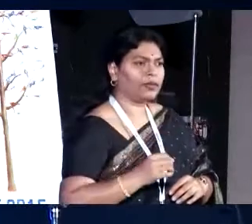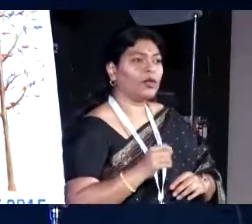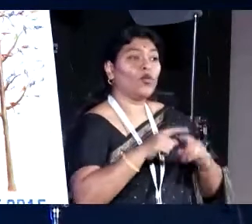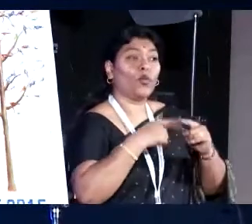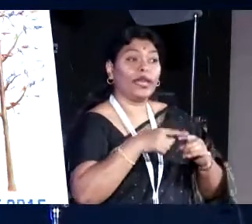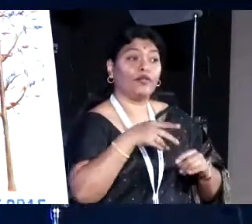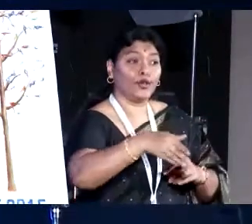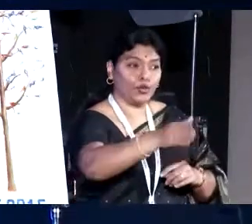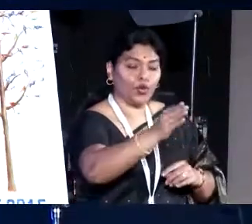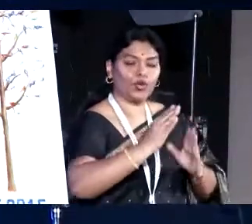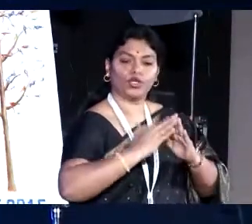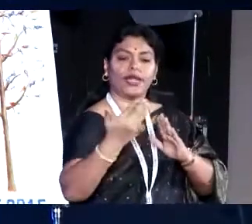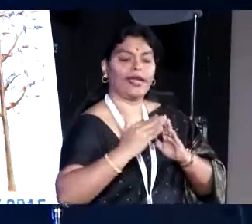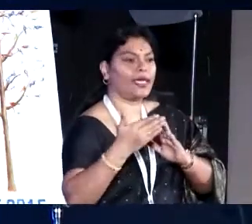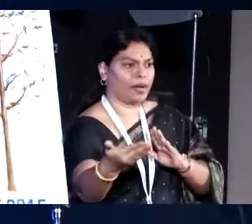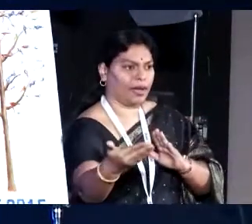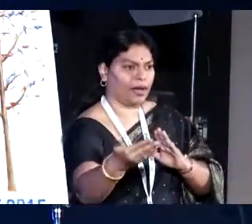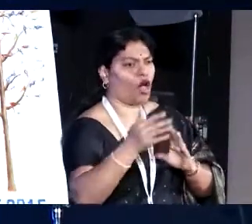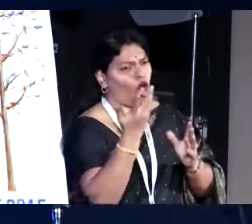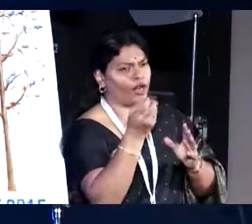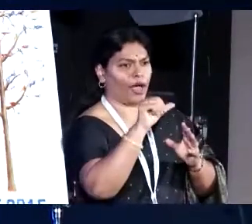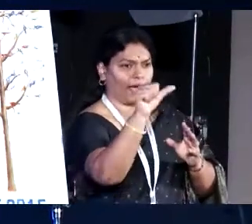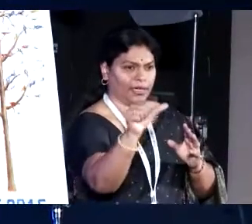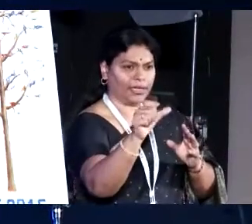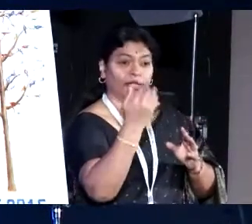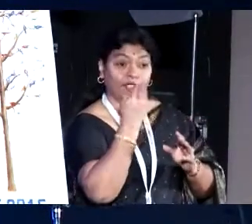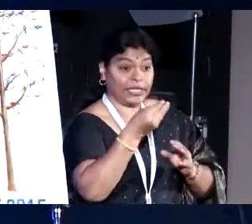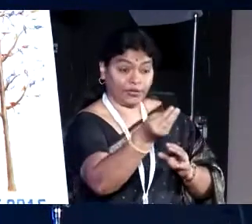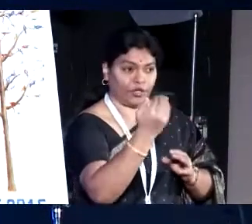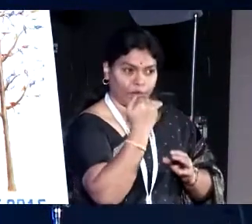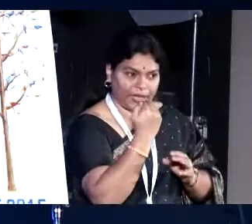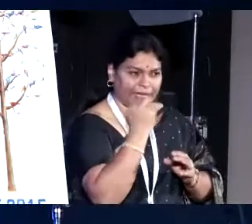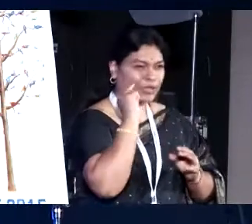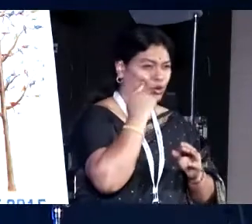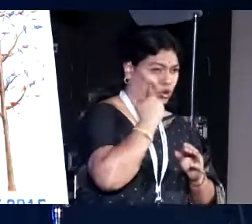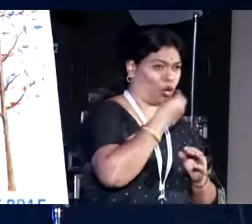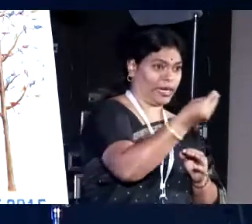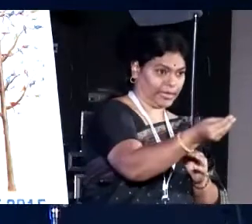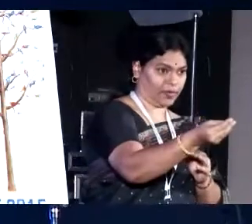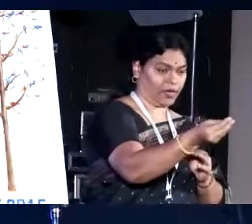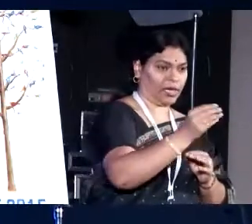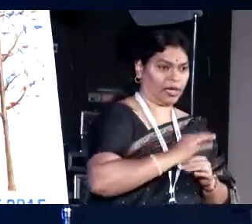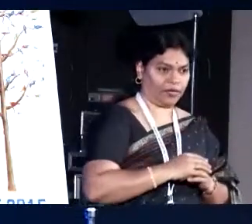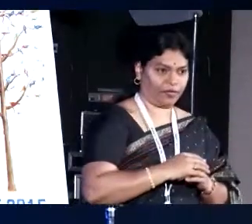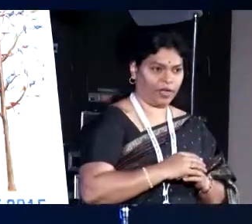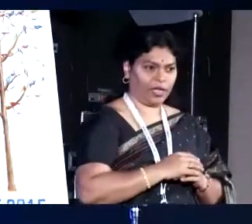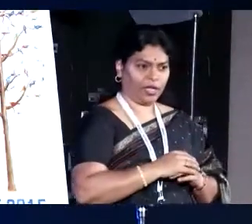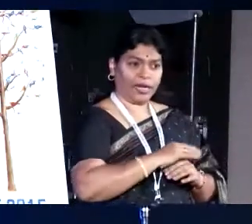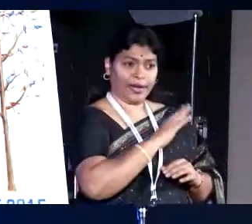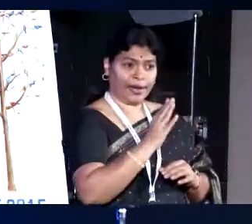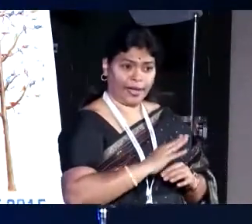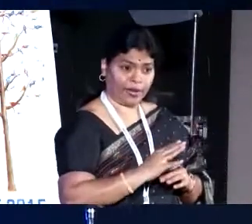whenever you go to the neighbor, your auntie, and if she gives you basket and toffees because chocolates never used to be there when I was growing up,